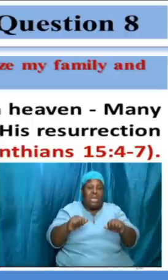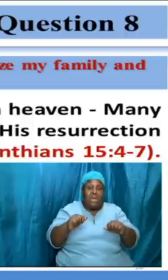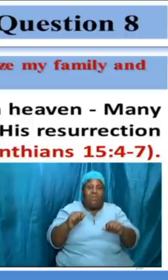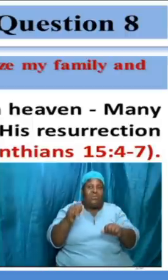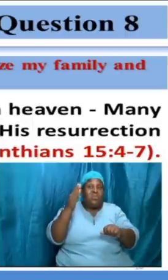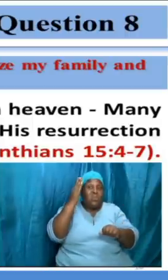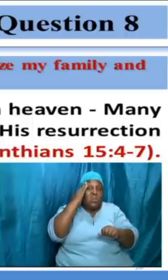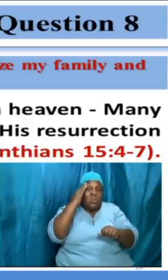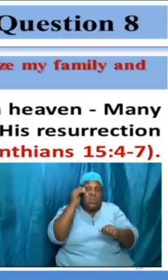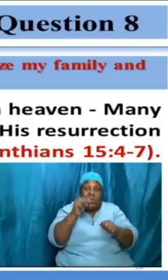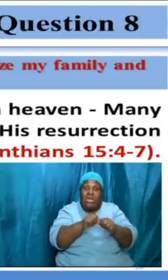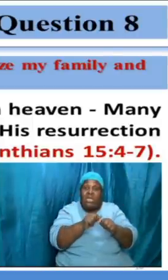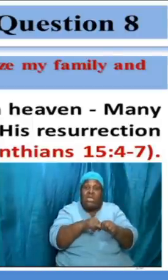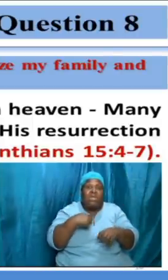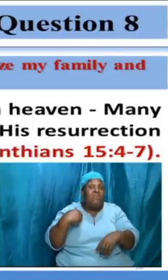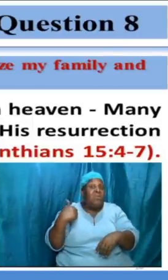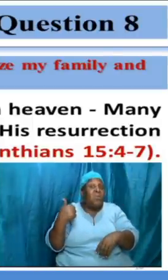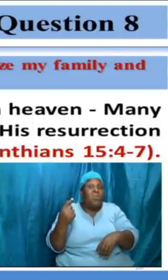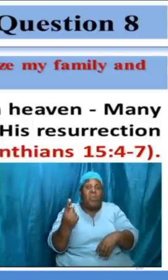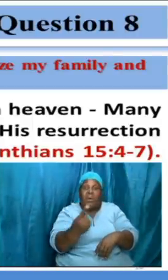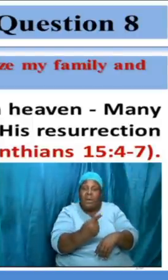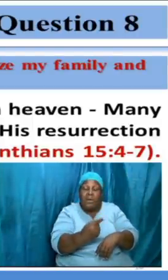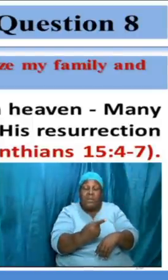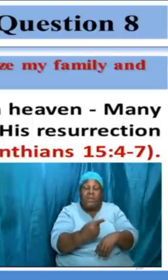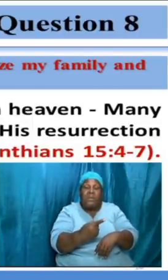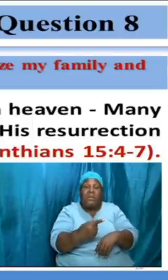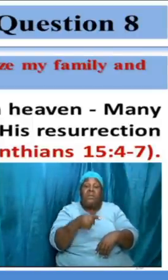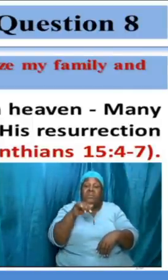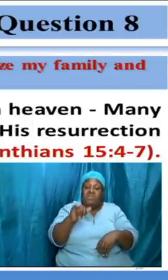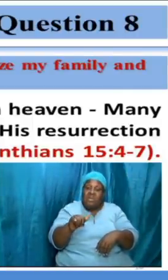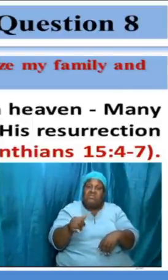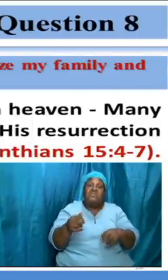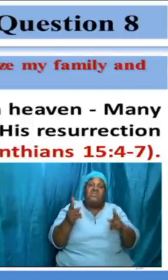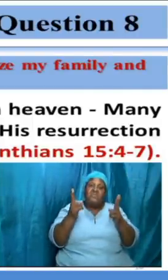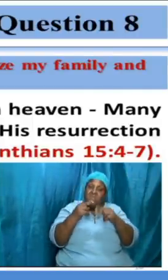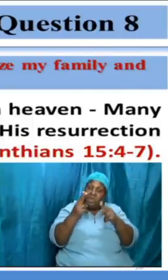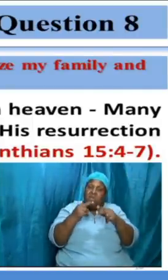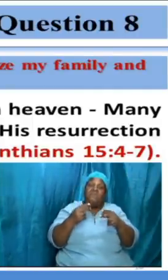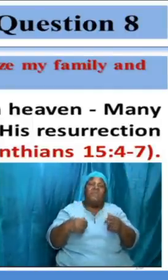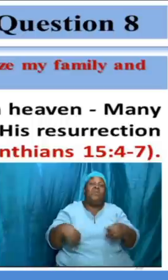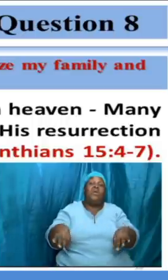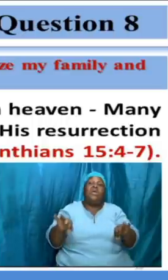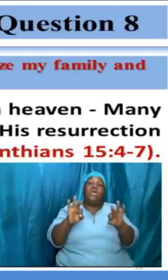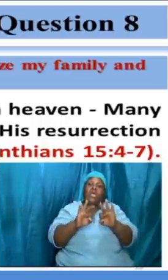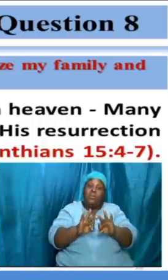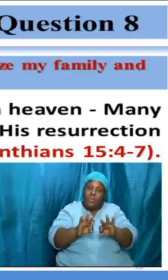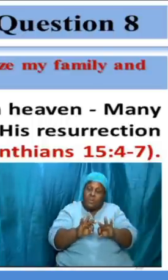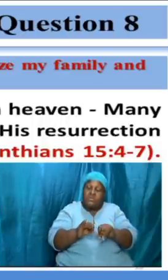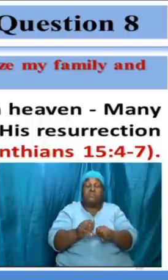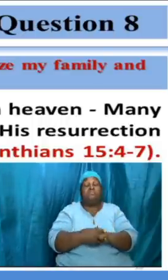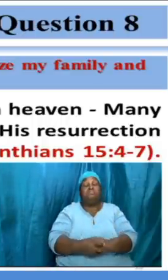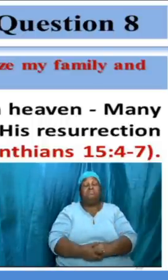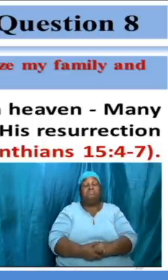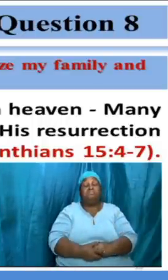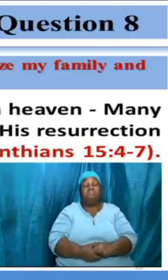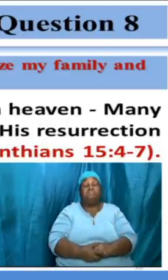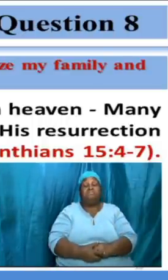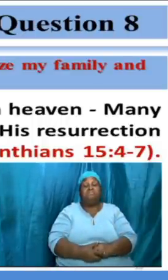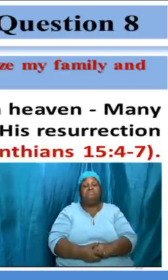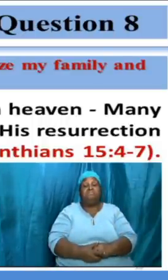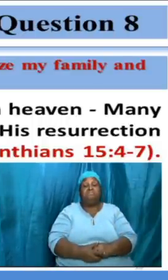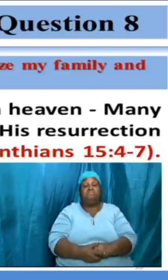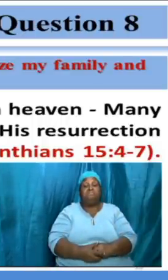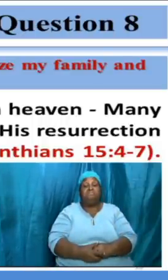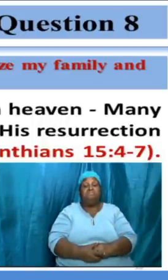and that is very important that is very important now so